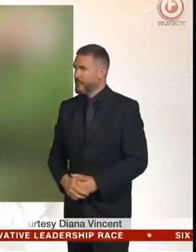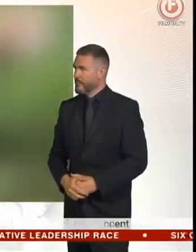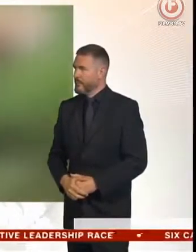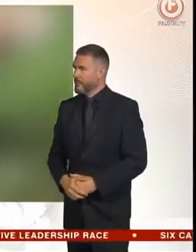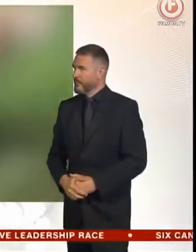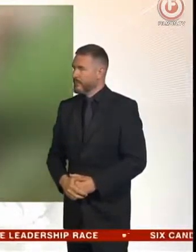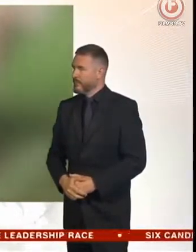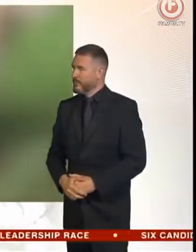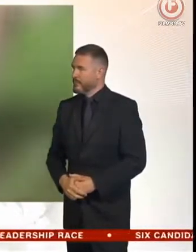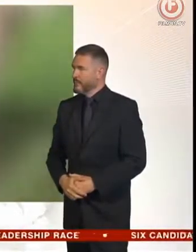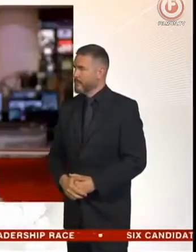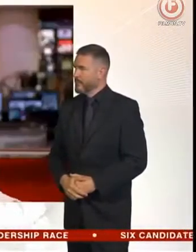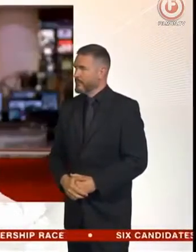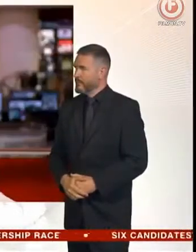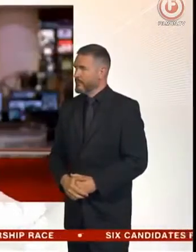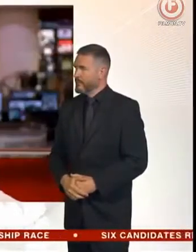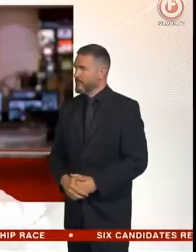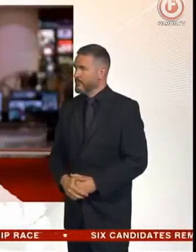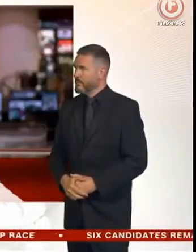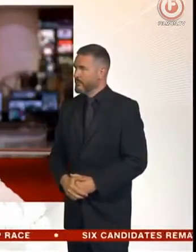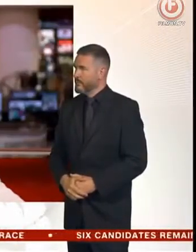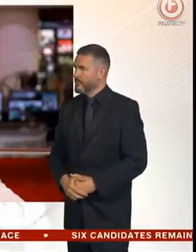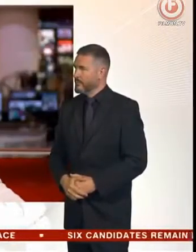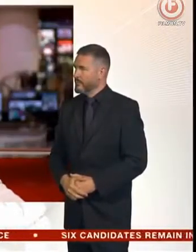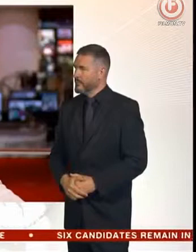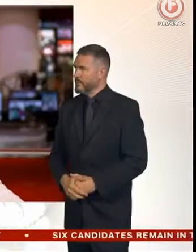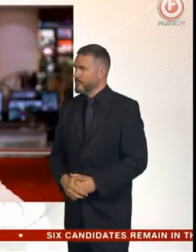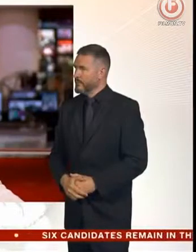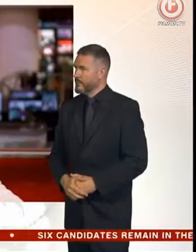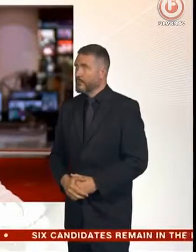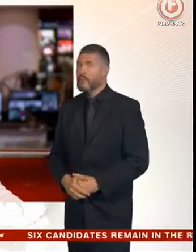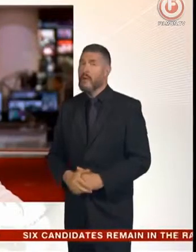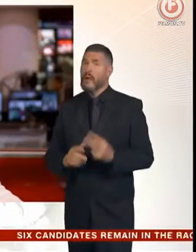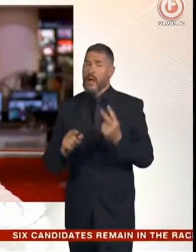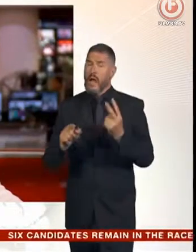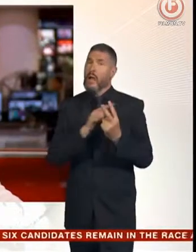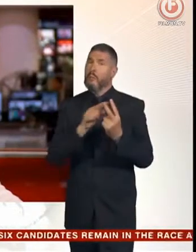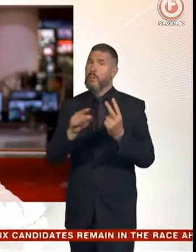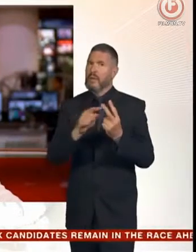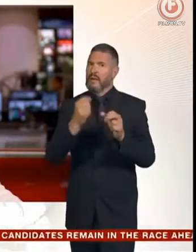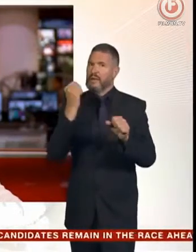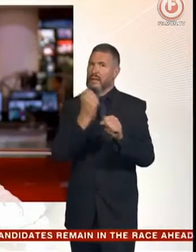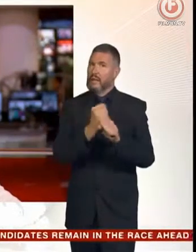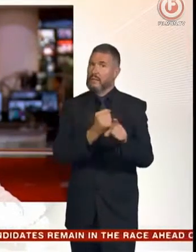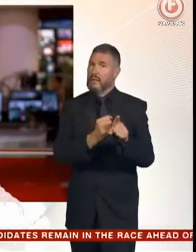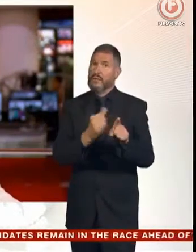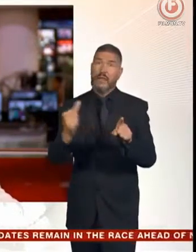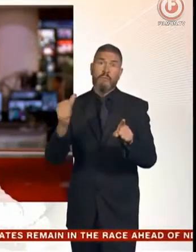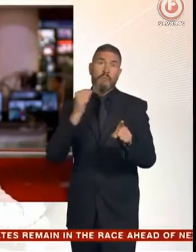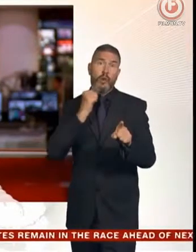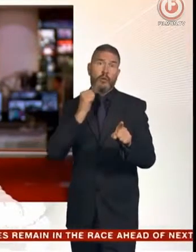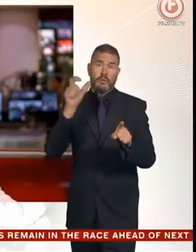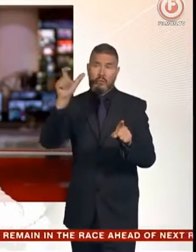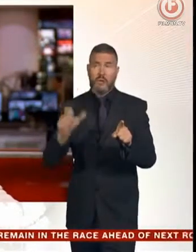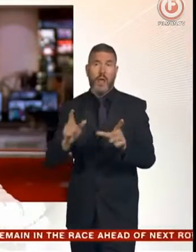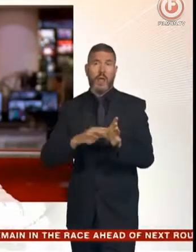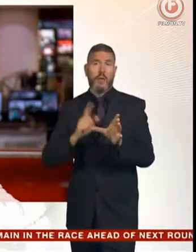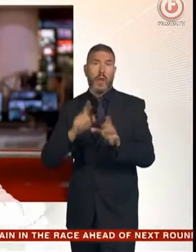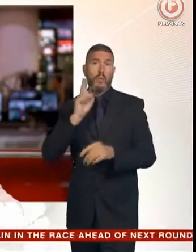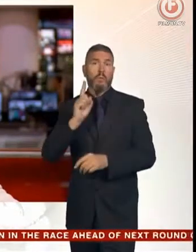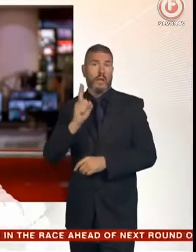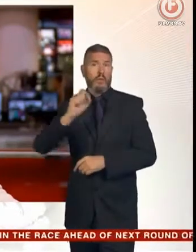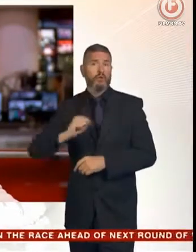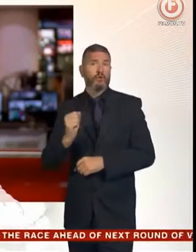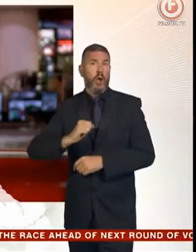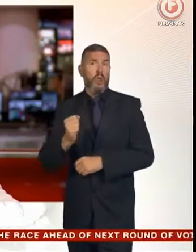BBC News, Worcester. A couple has been found guilty of murdering a vulnerable young woman in Inverclyde